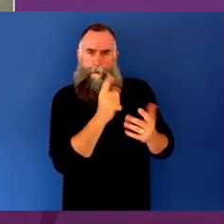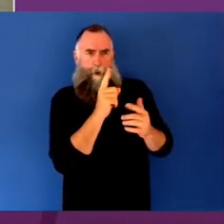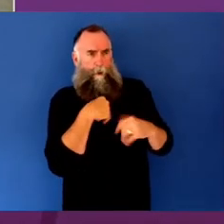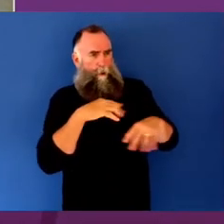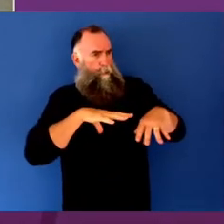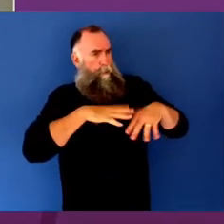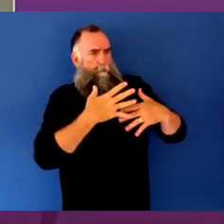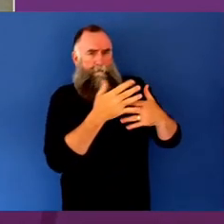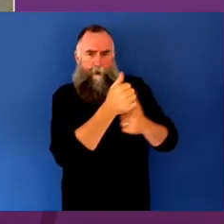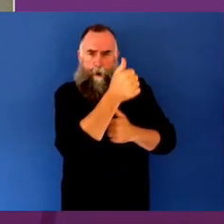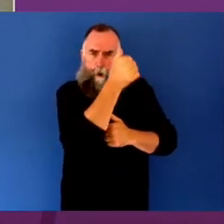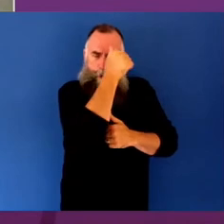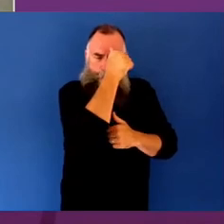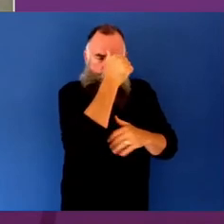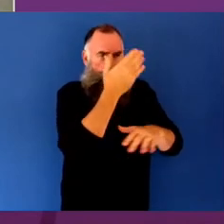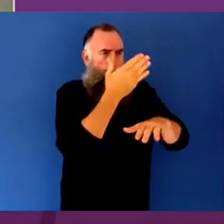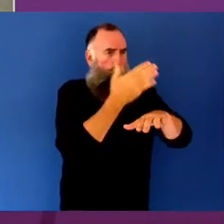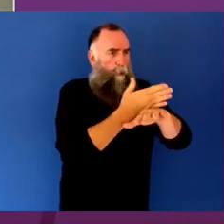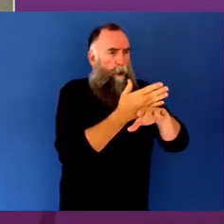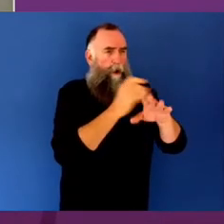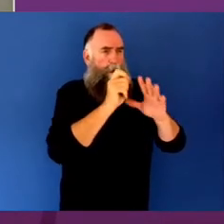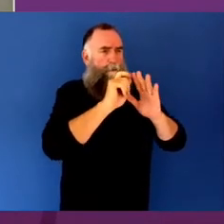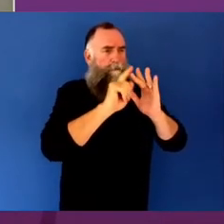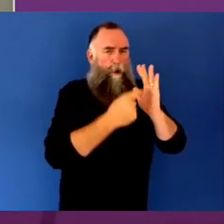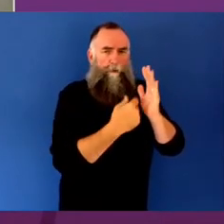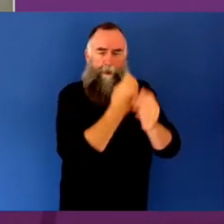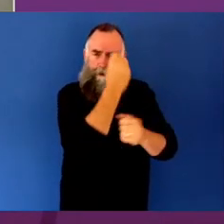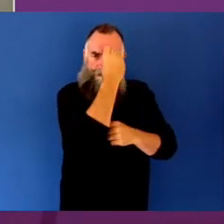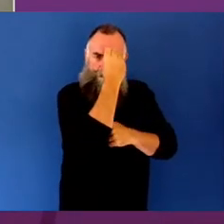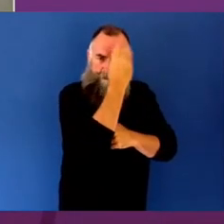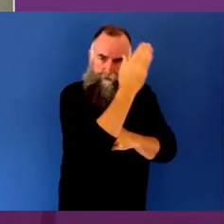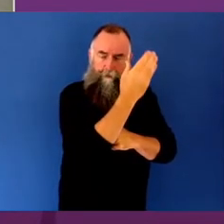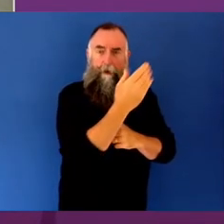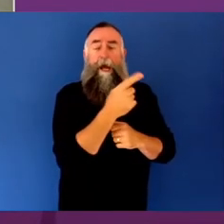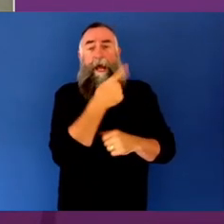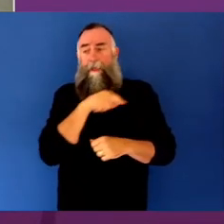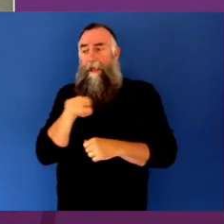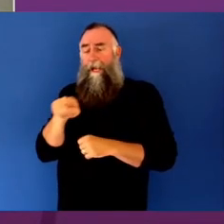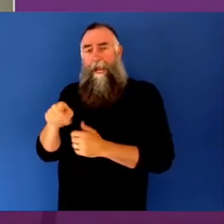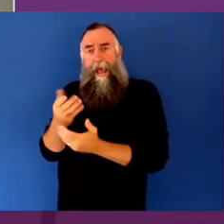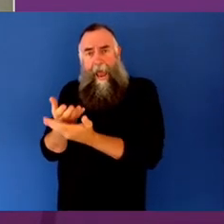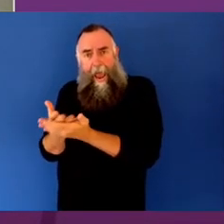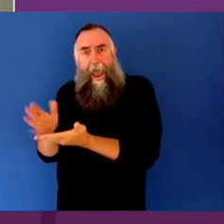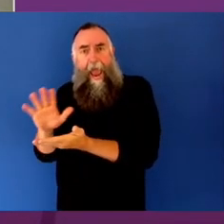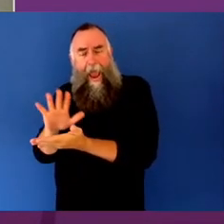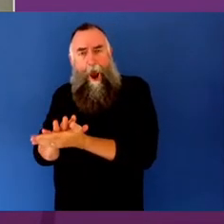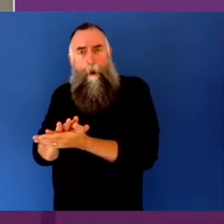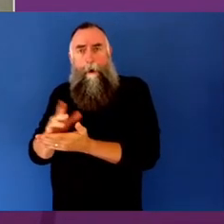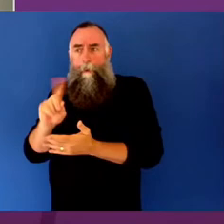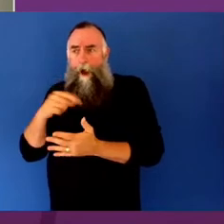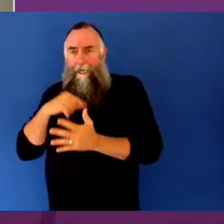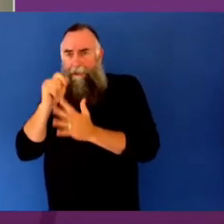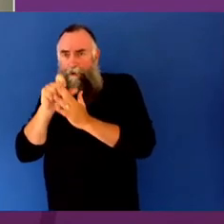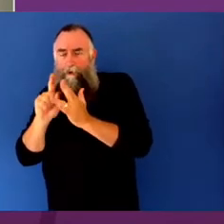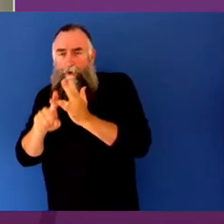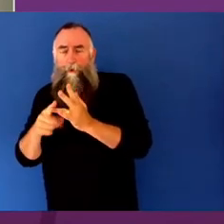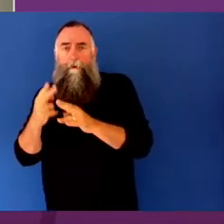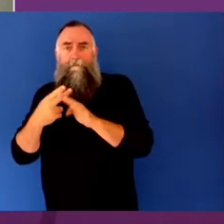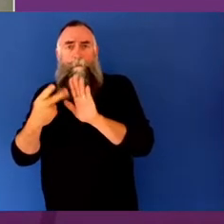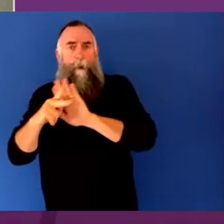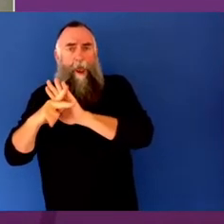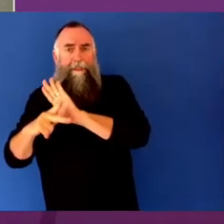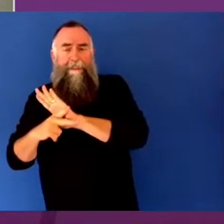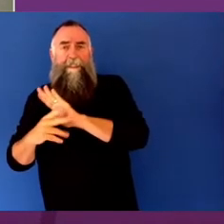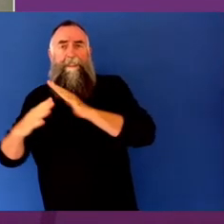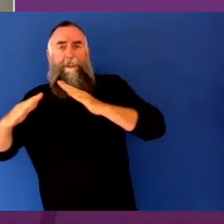work, the projects and the knowledge? And most importantly, the how. What can we do? The policy challenges and the